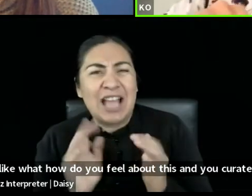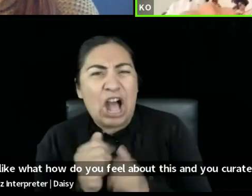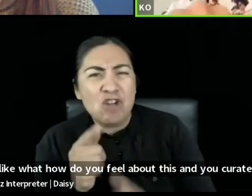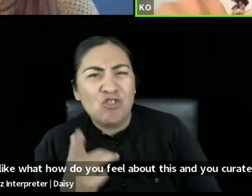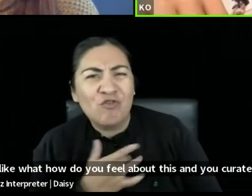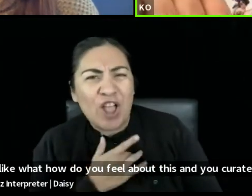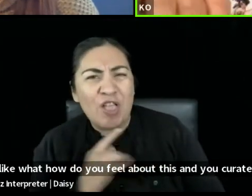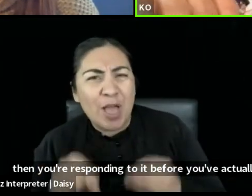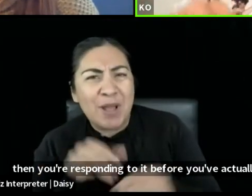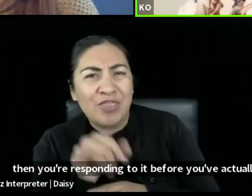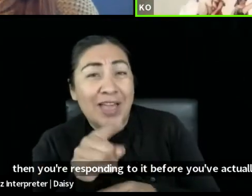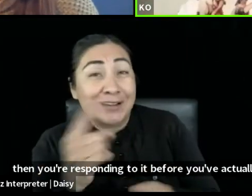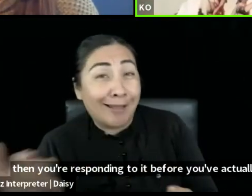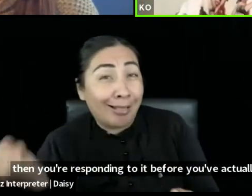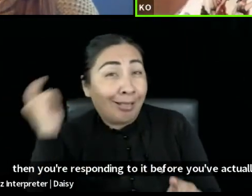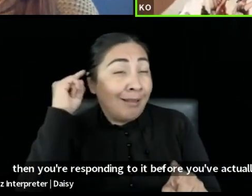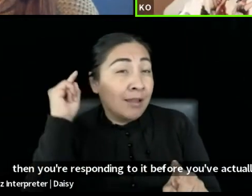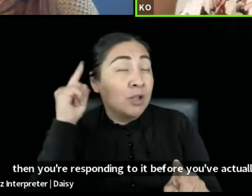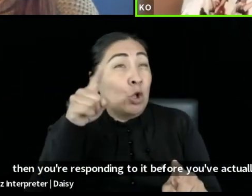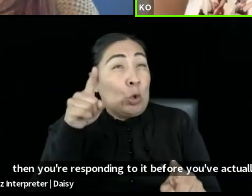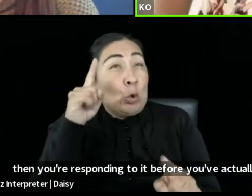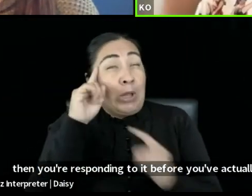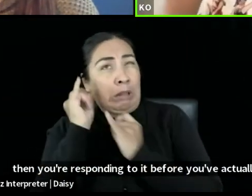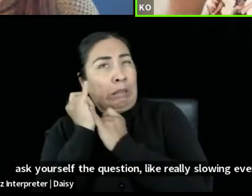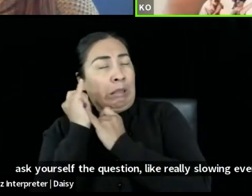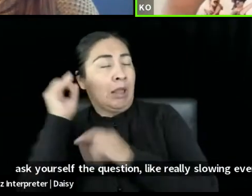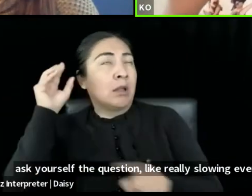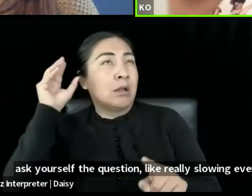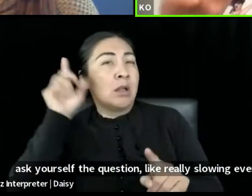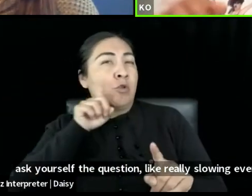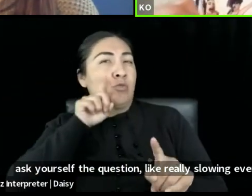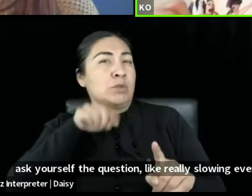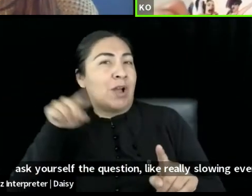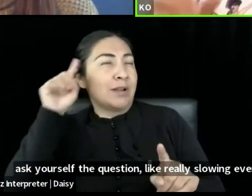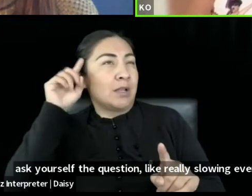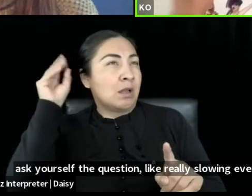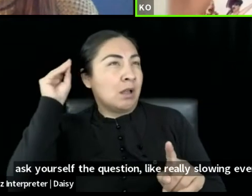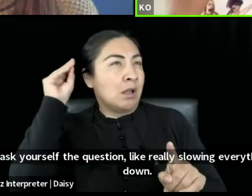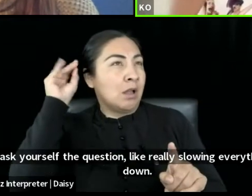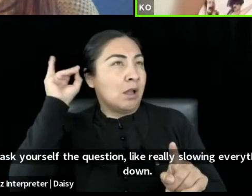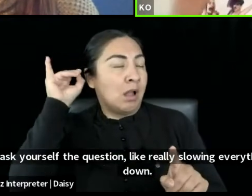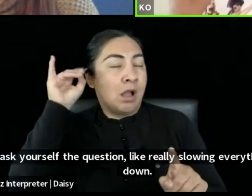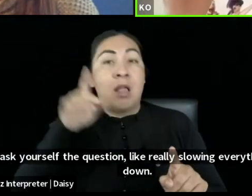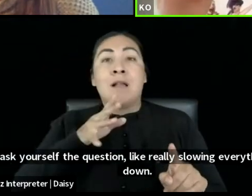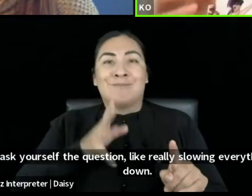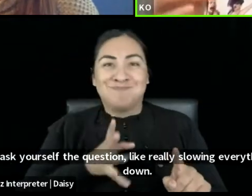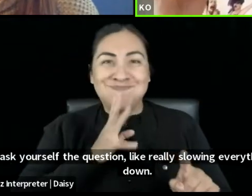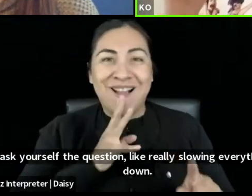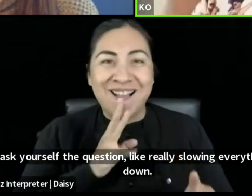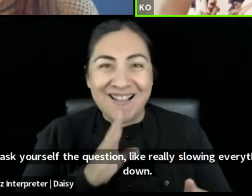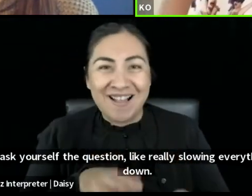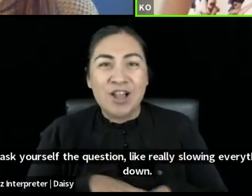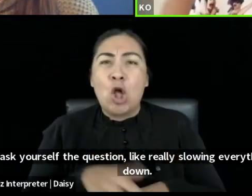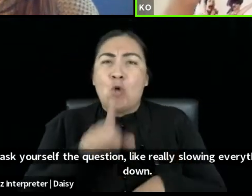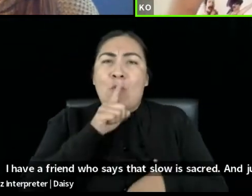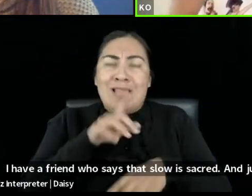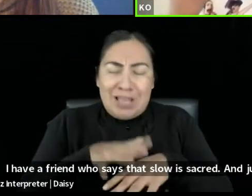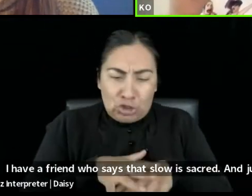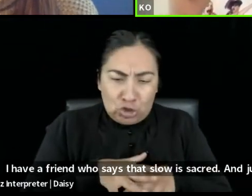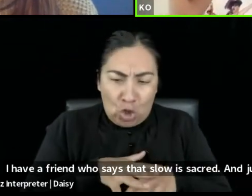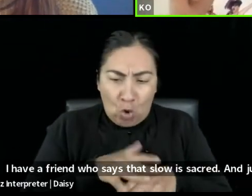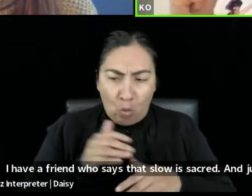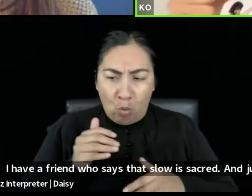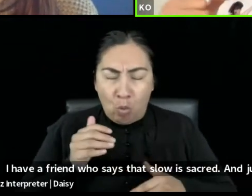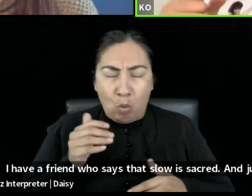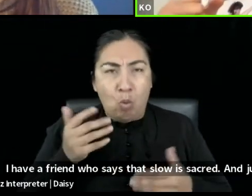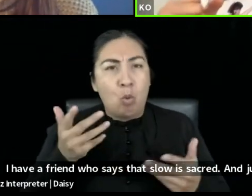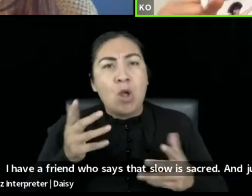actually asked yourself the question, like really slowing everything down. Um, I have a friend who says that slow is sacred and just like letting